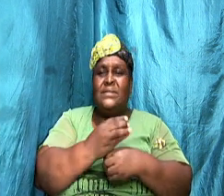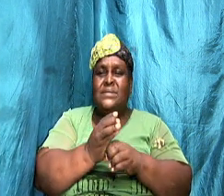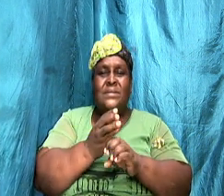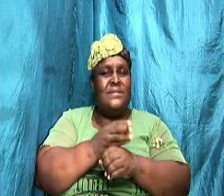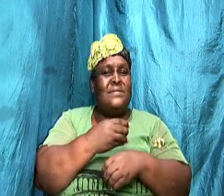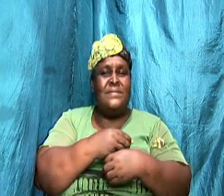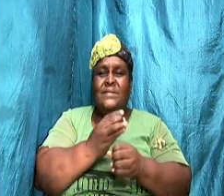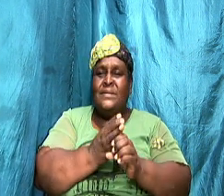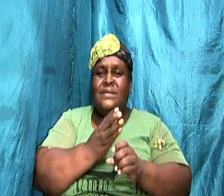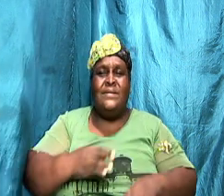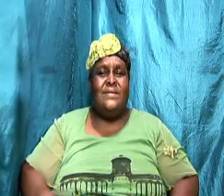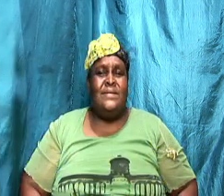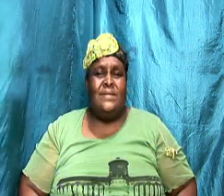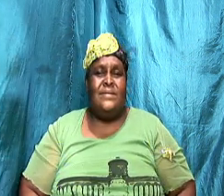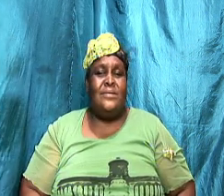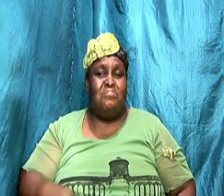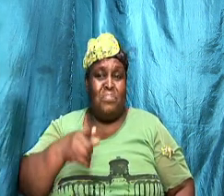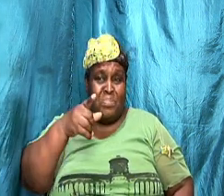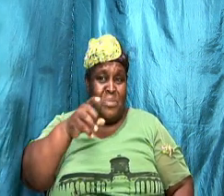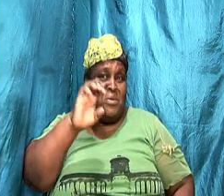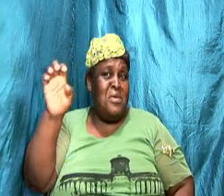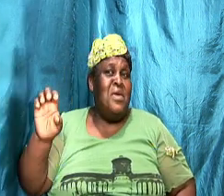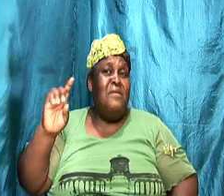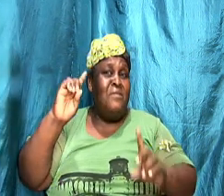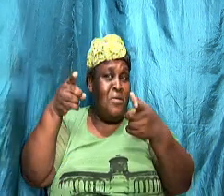some people can't you ever go country country